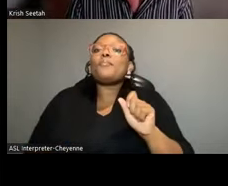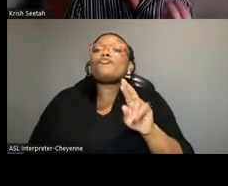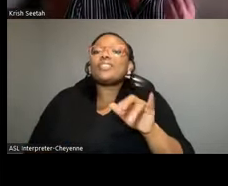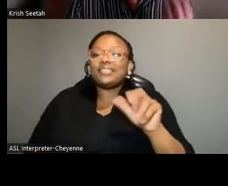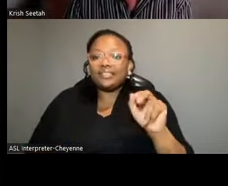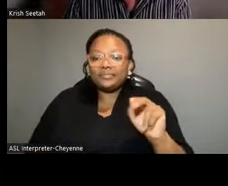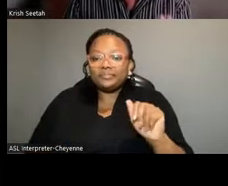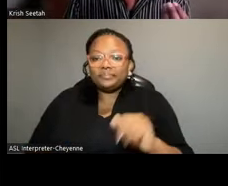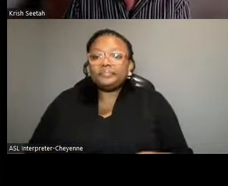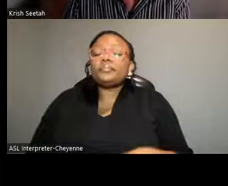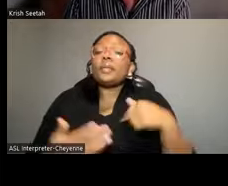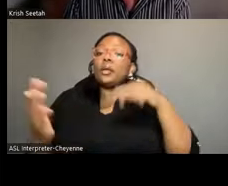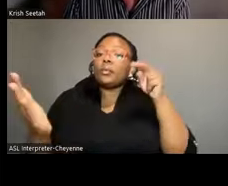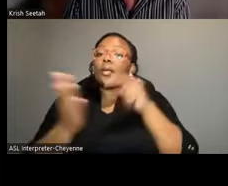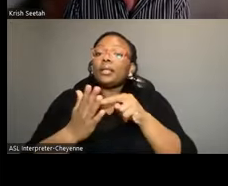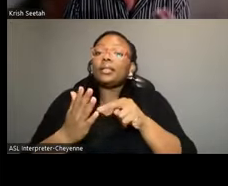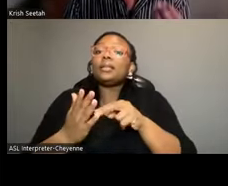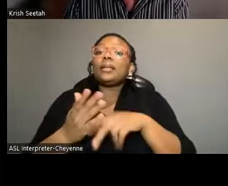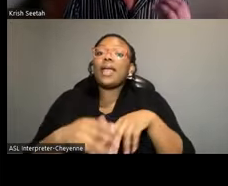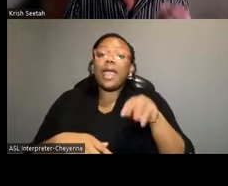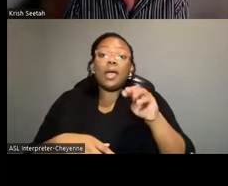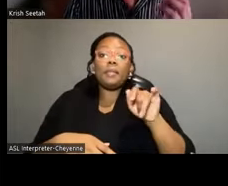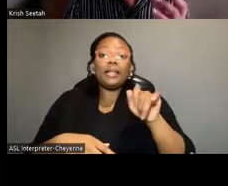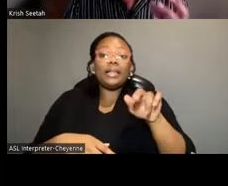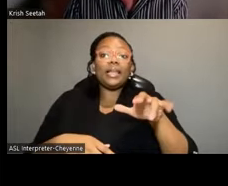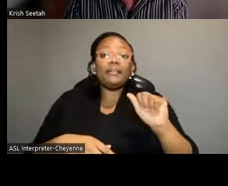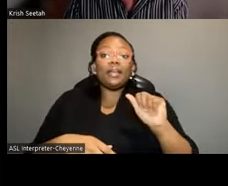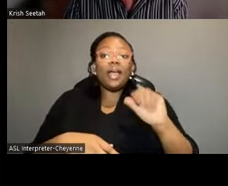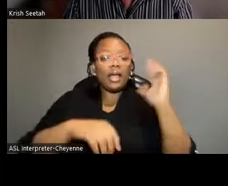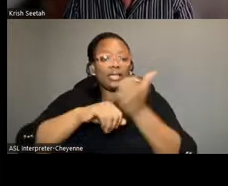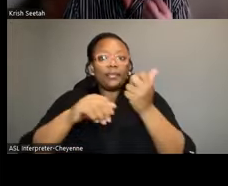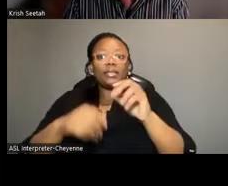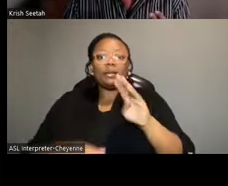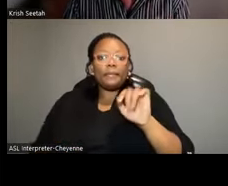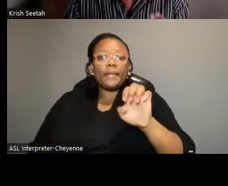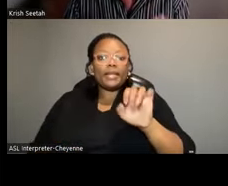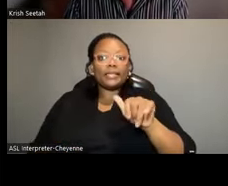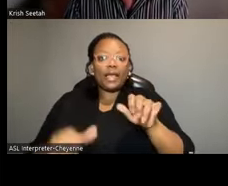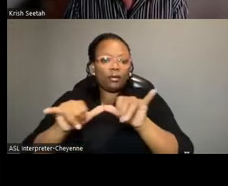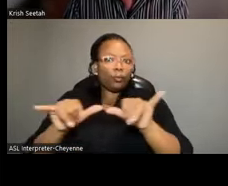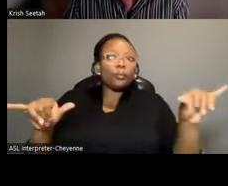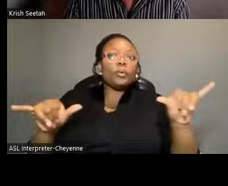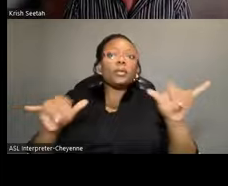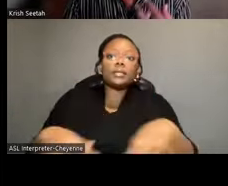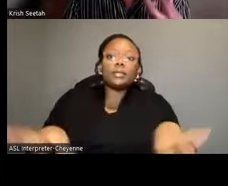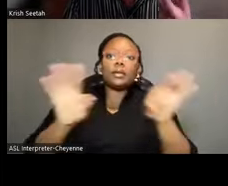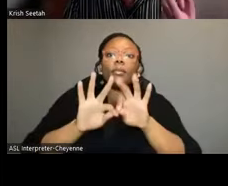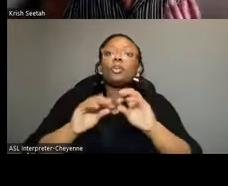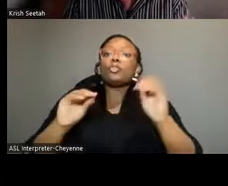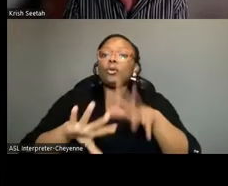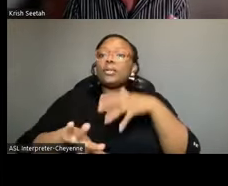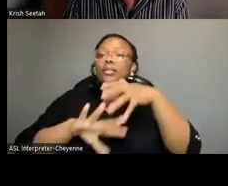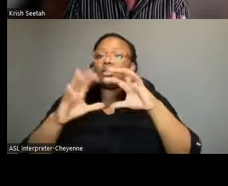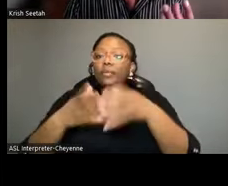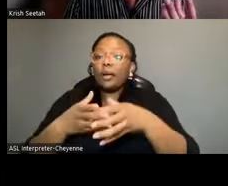So when we look at the antiquity of malaria, establishing a baseline is critical. So with no indigenous population, we can be sure